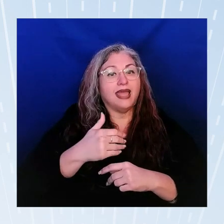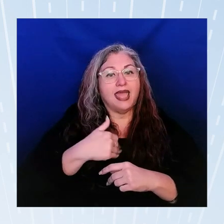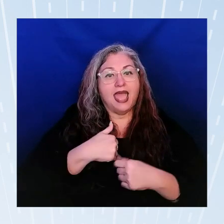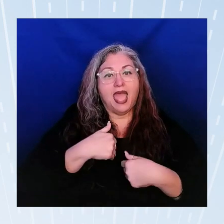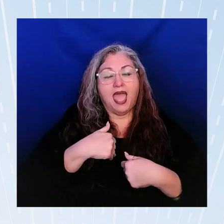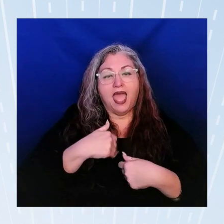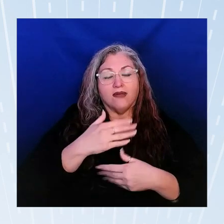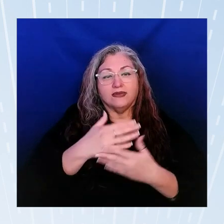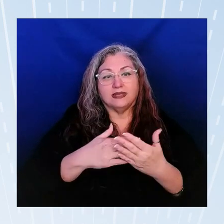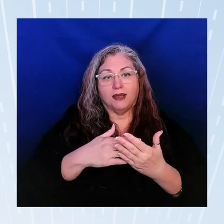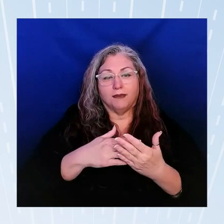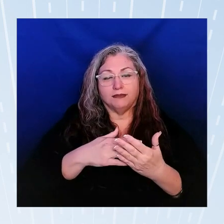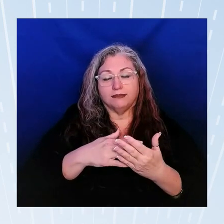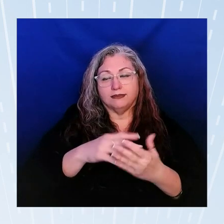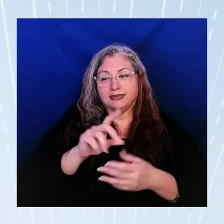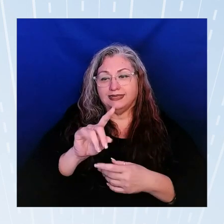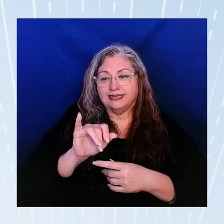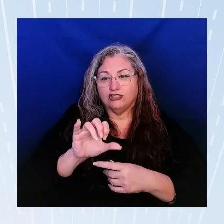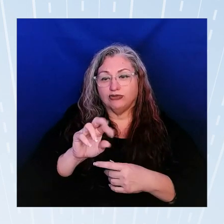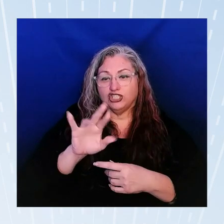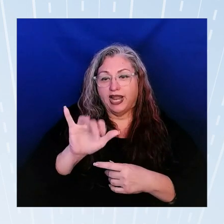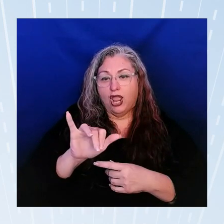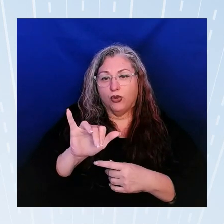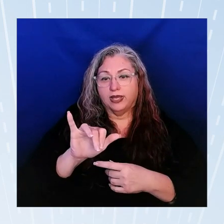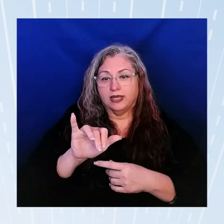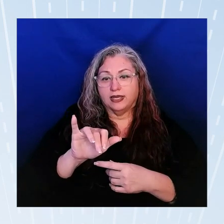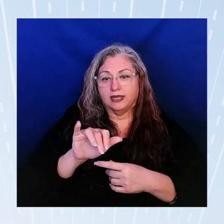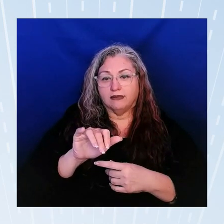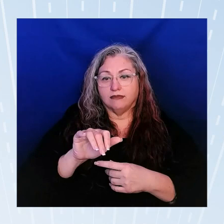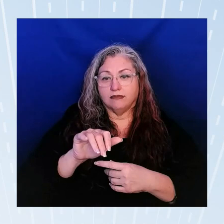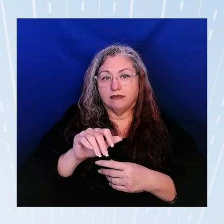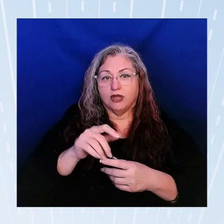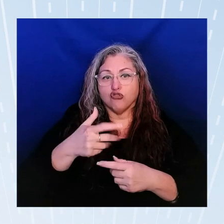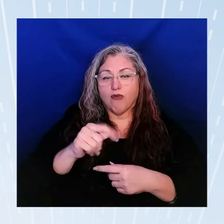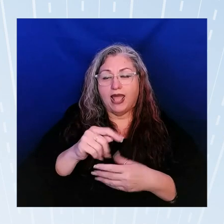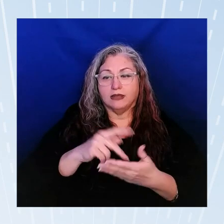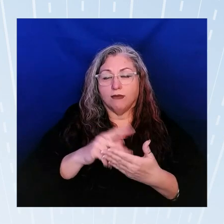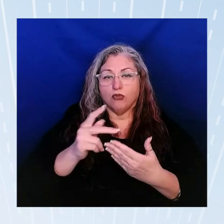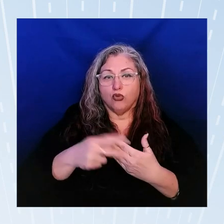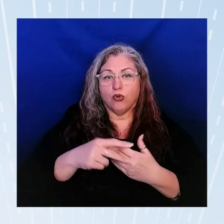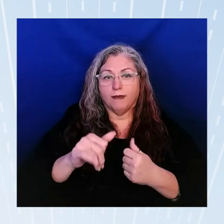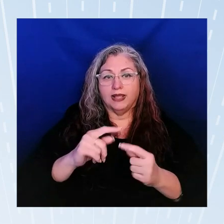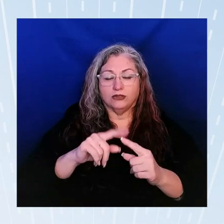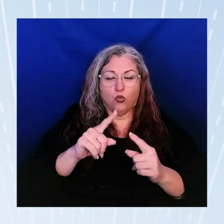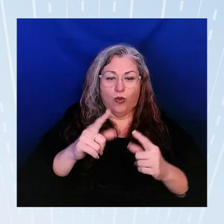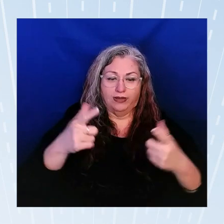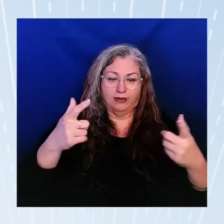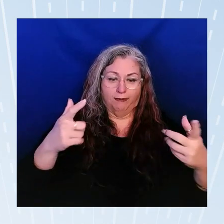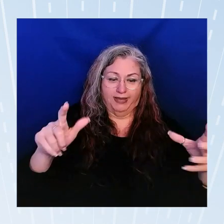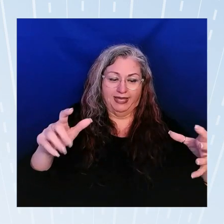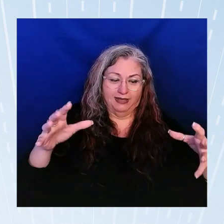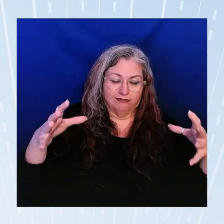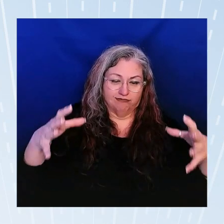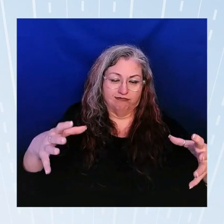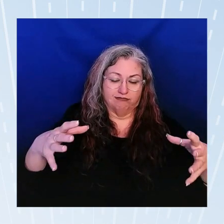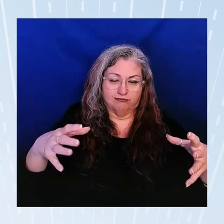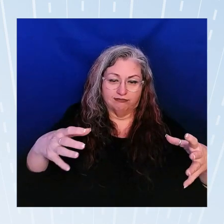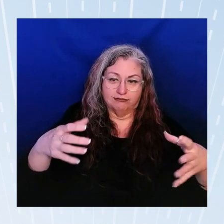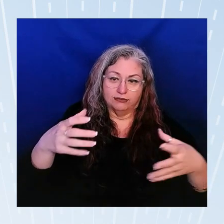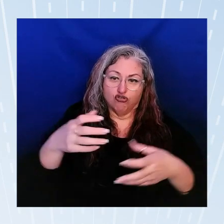um grant program as well that is you know one big big um grantee that